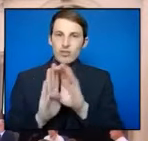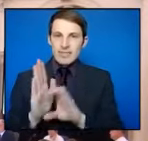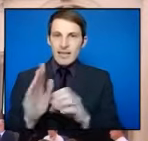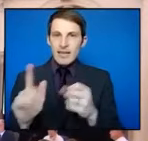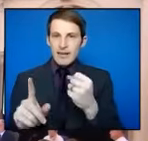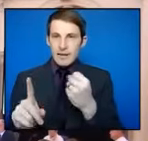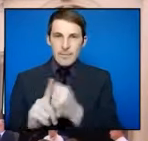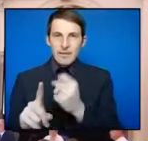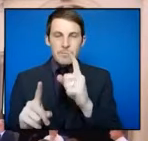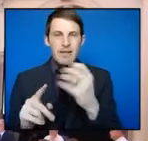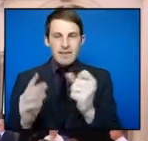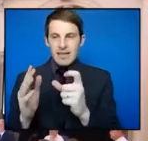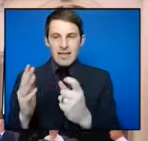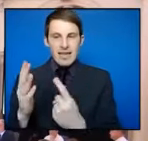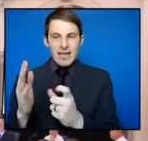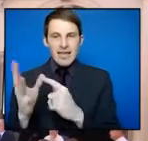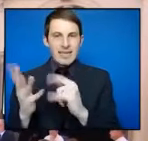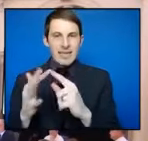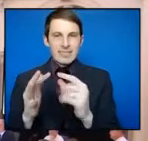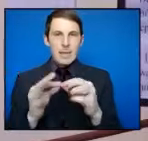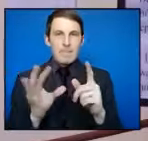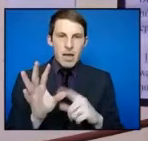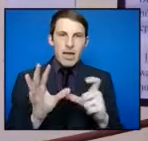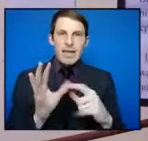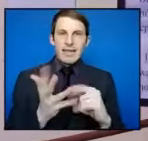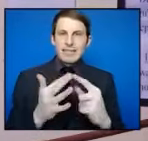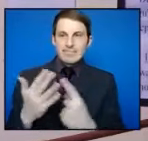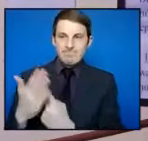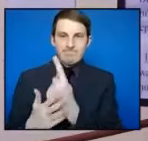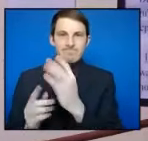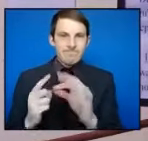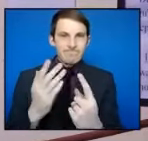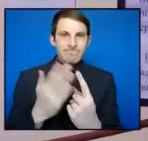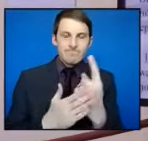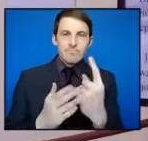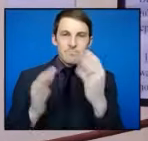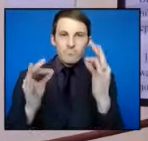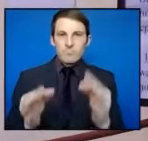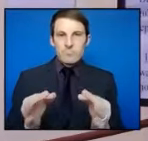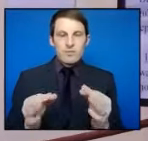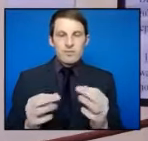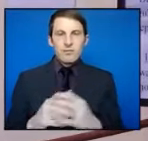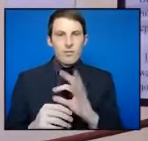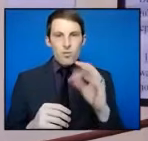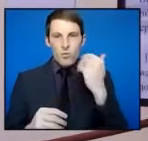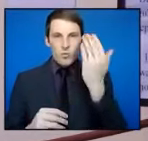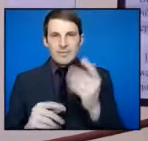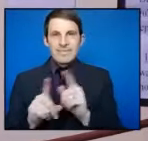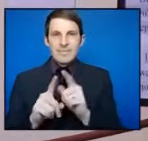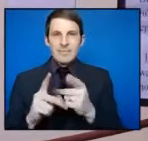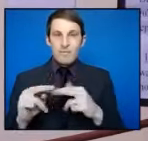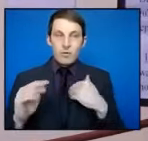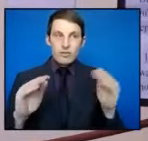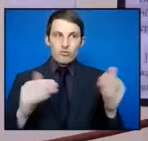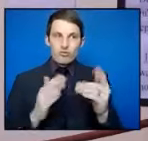There's no independent role to assess with Verioc. But, you know, examples I would use is if we were introducing legislation in Department